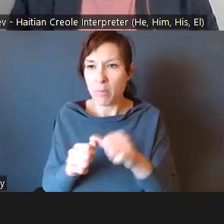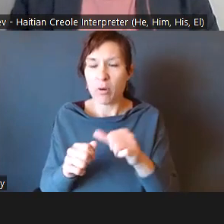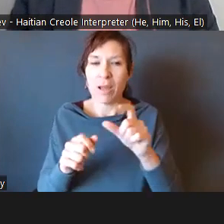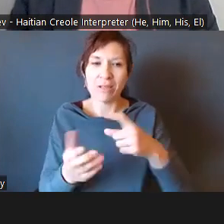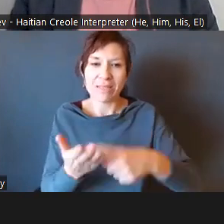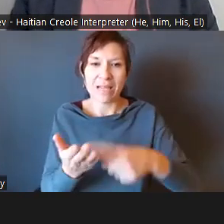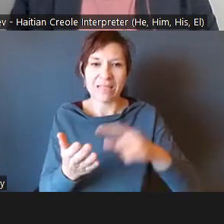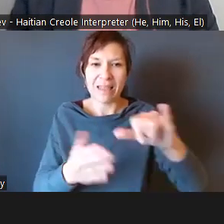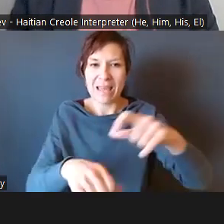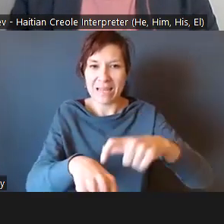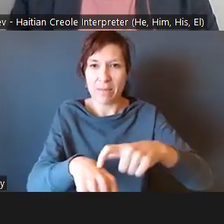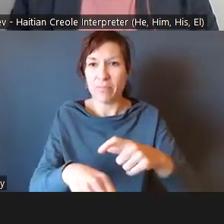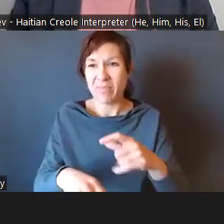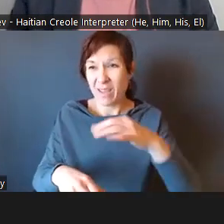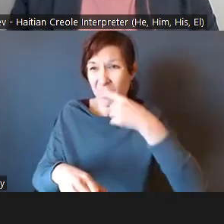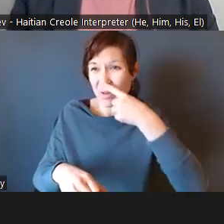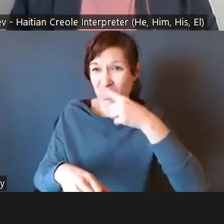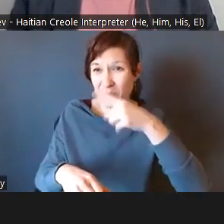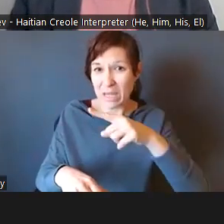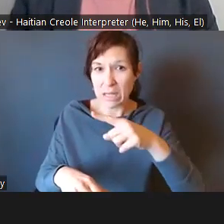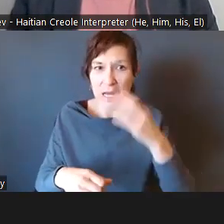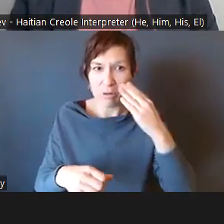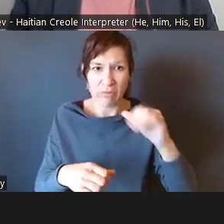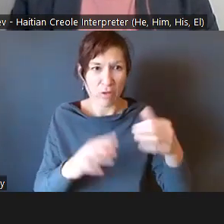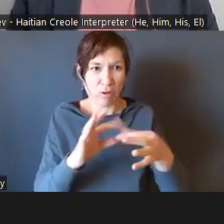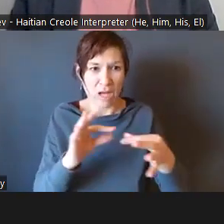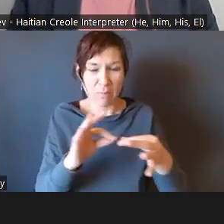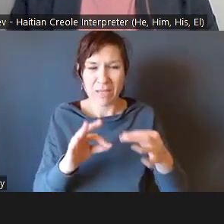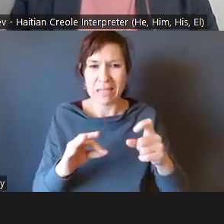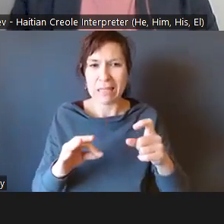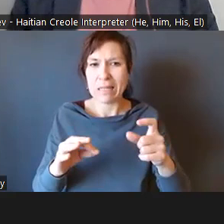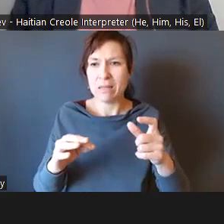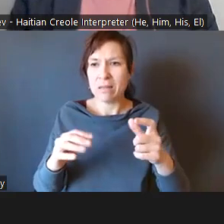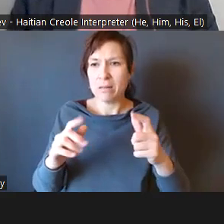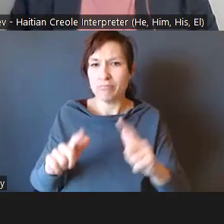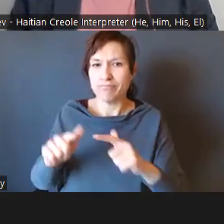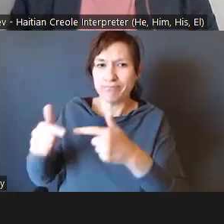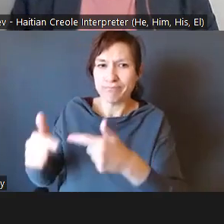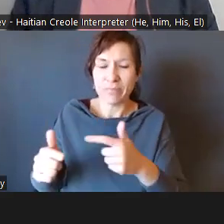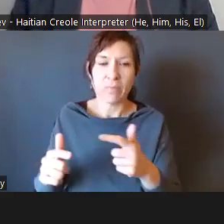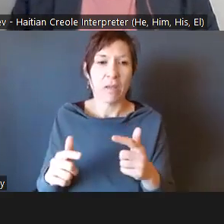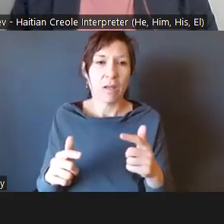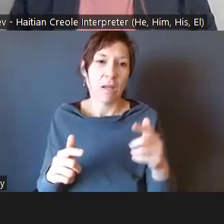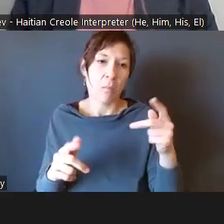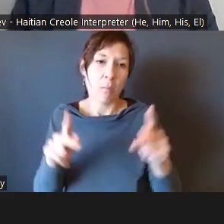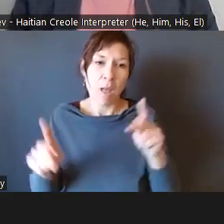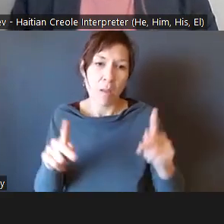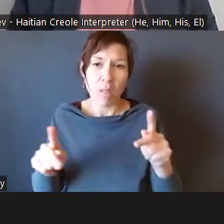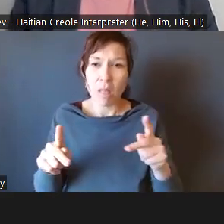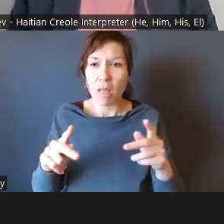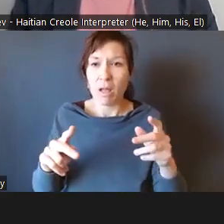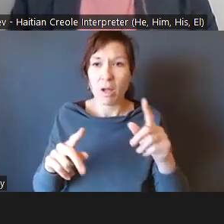So if you don't mind, I'd like to, unless there were more comments on this, I want to just turn it over for any sort of public